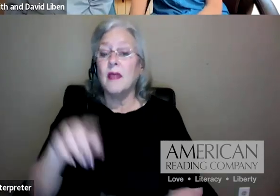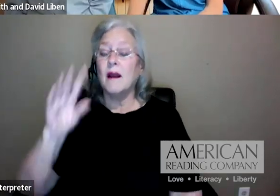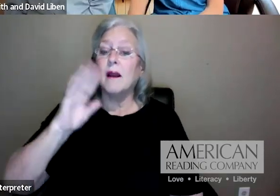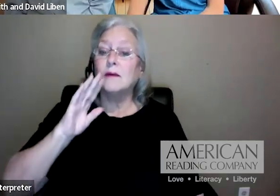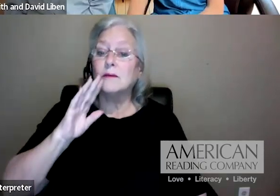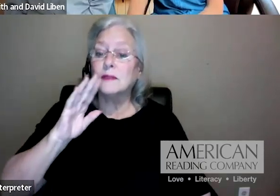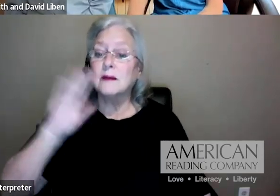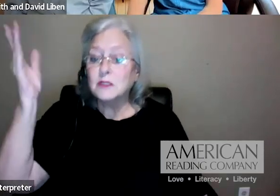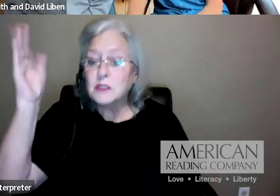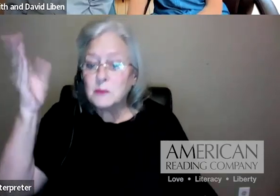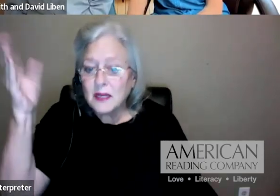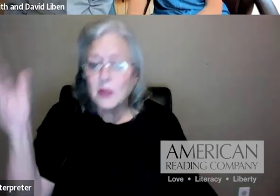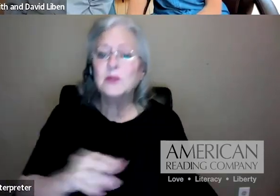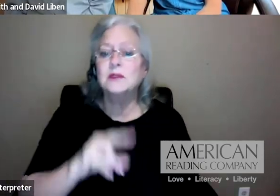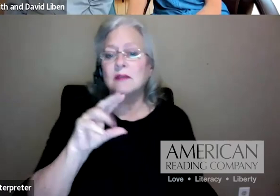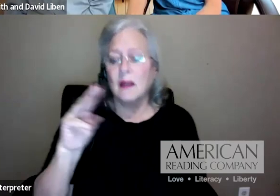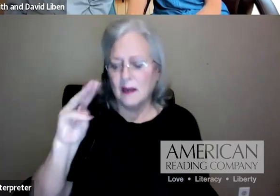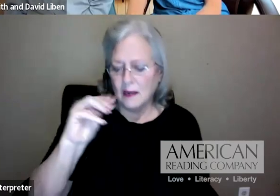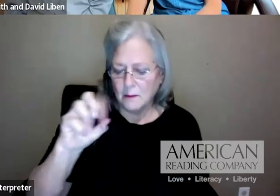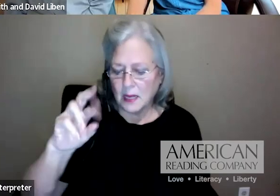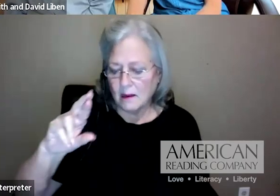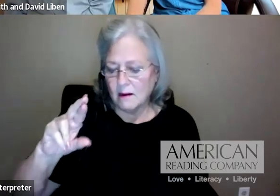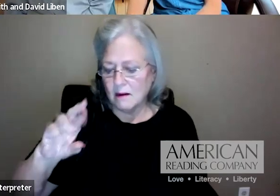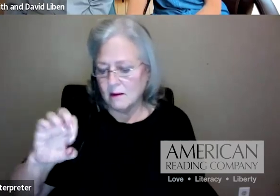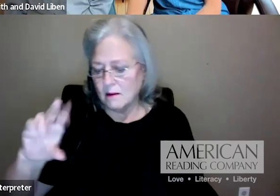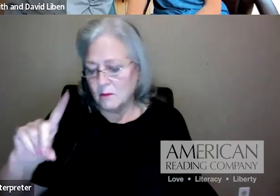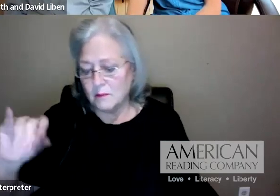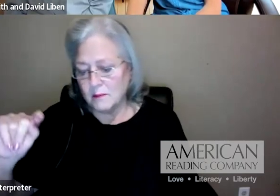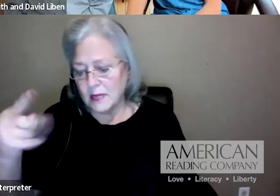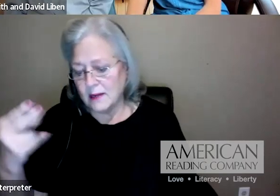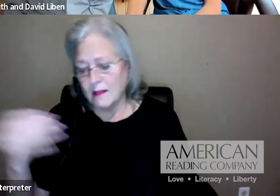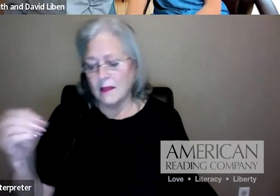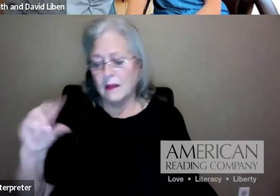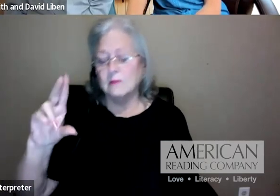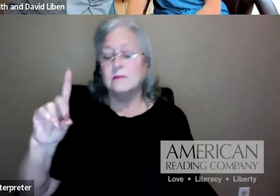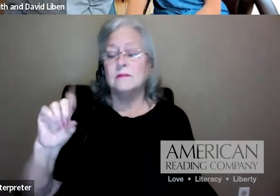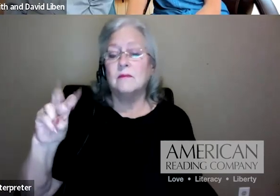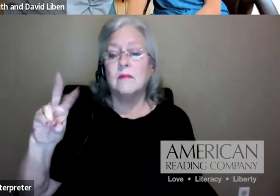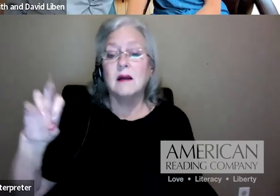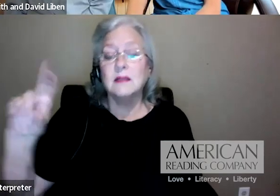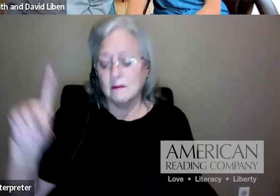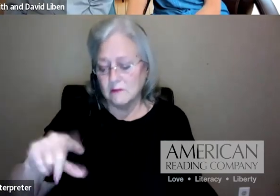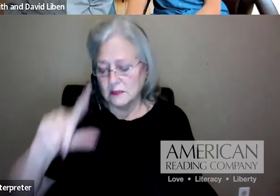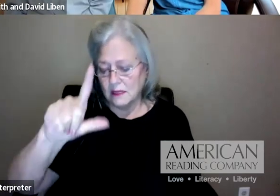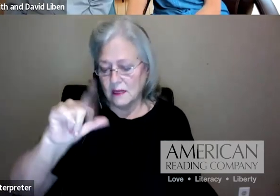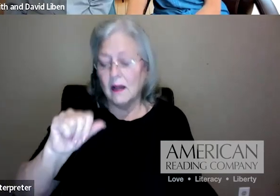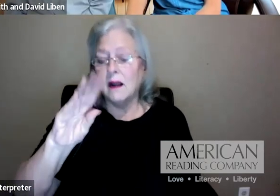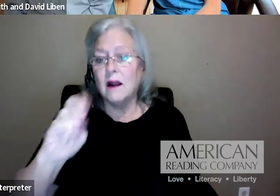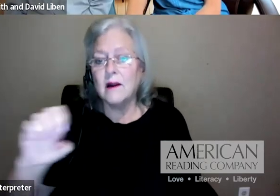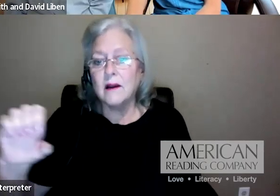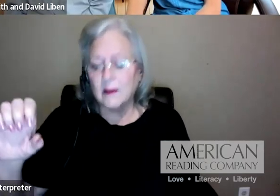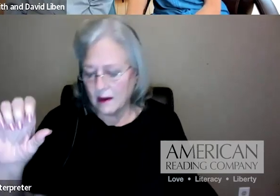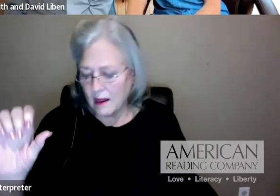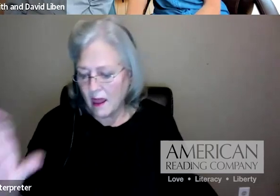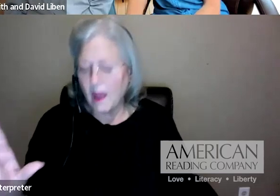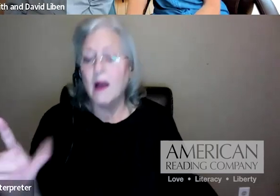really in for a great conversation today. We're going to be talking about knowledge building curriculum. It seems like